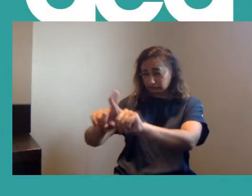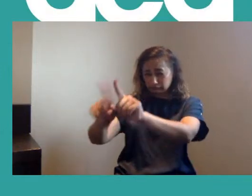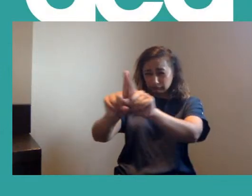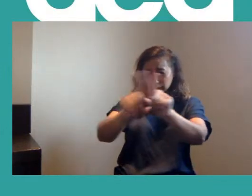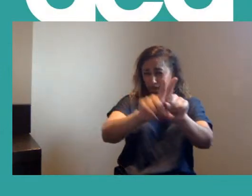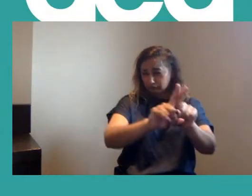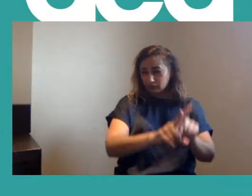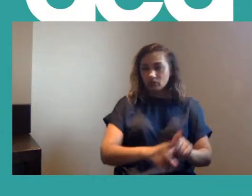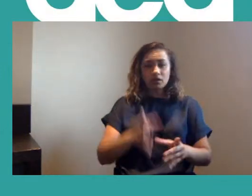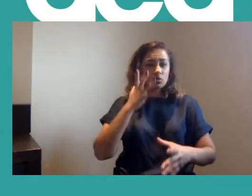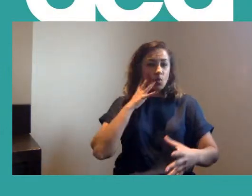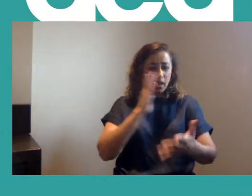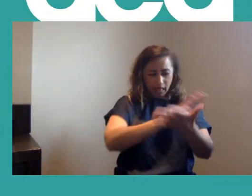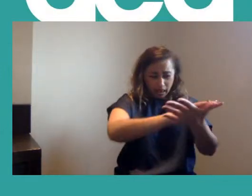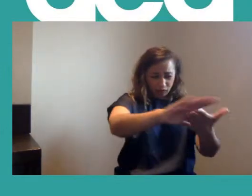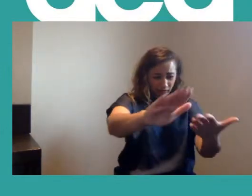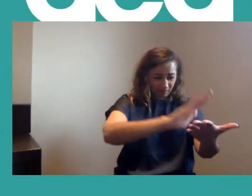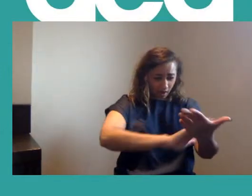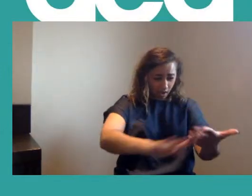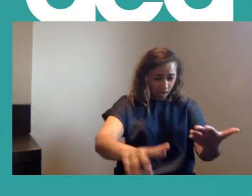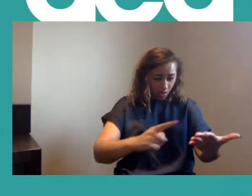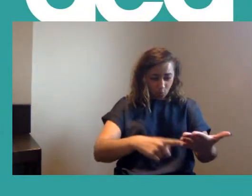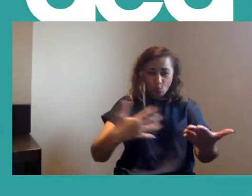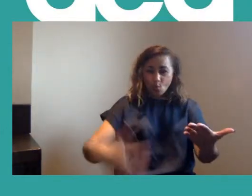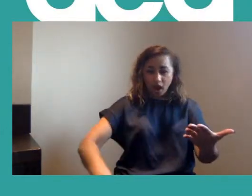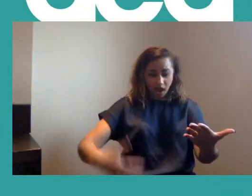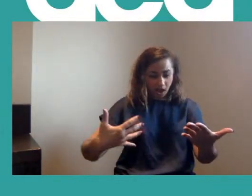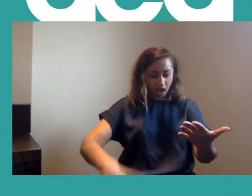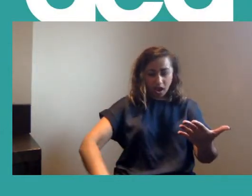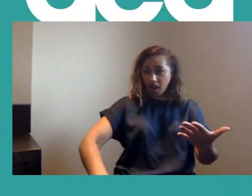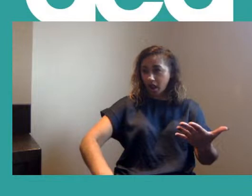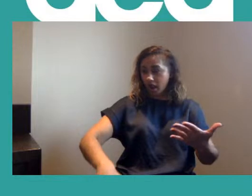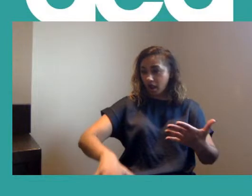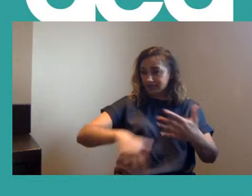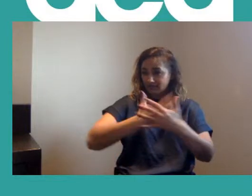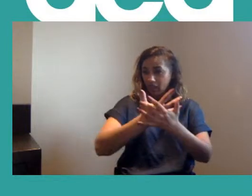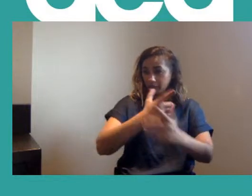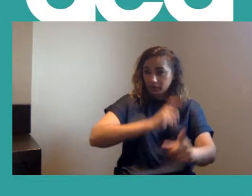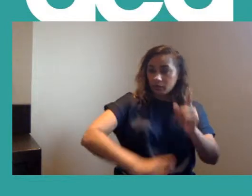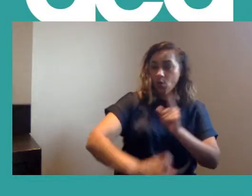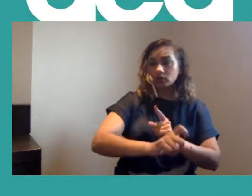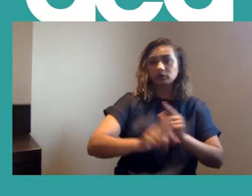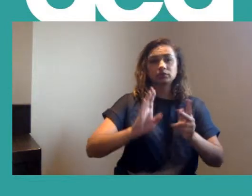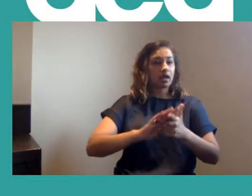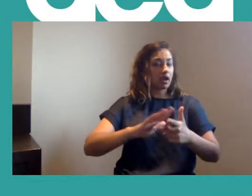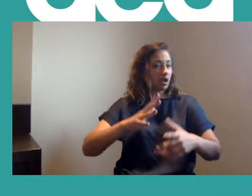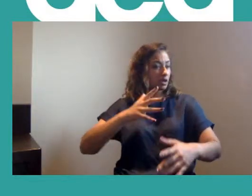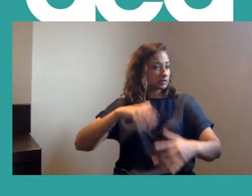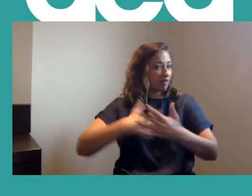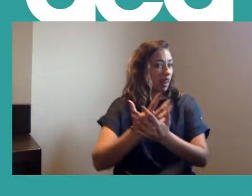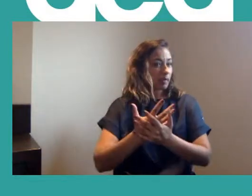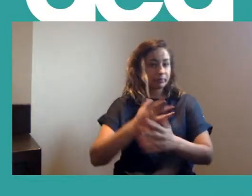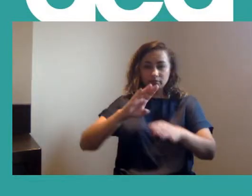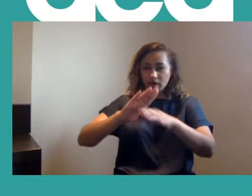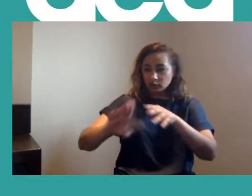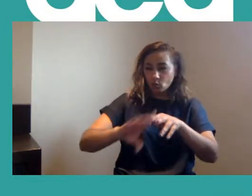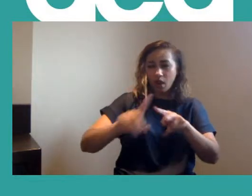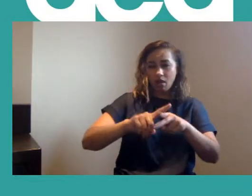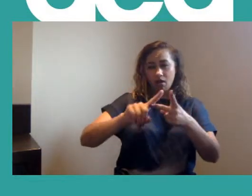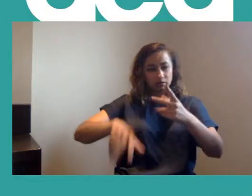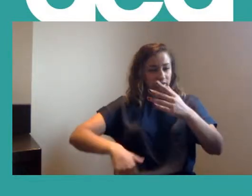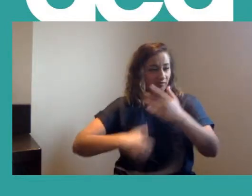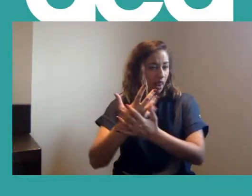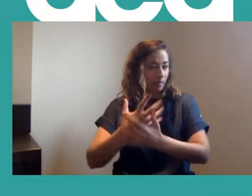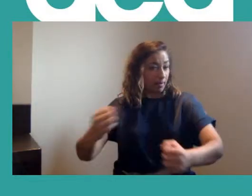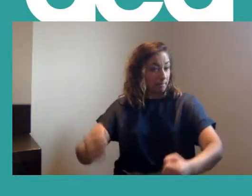you actually strip those things back, building communities, building networks and ultimately building